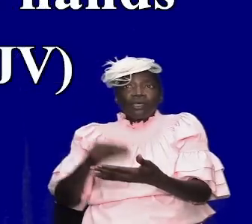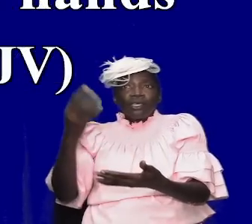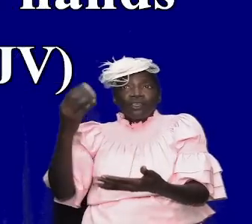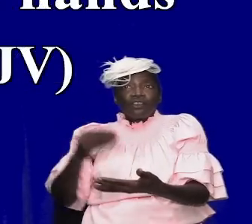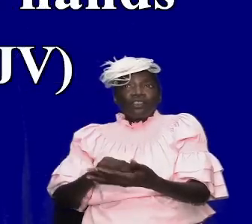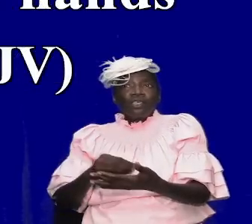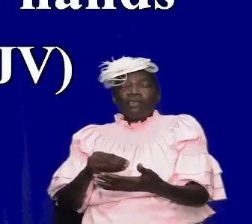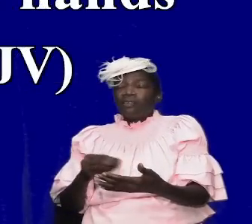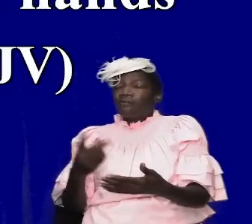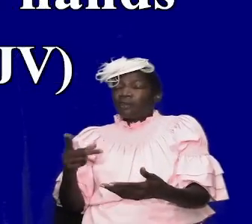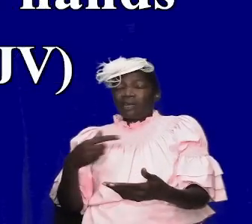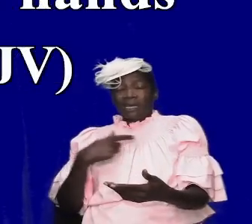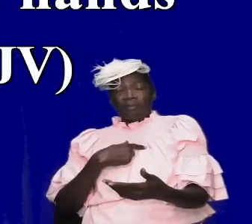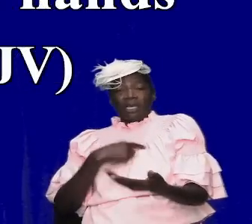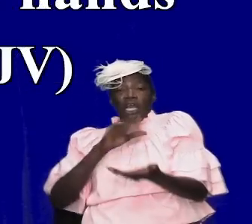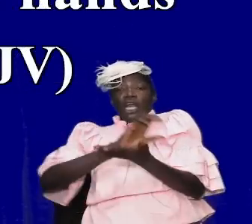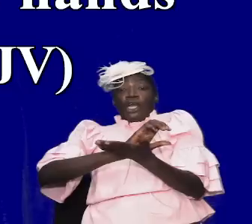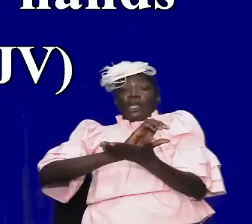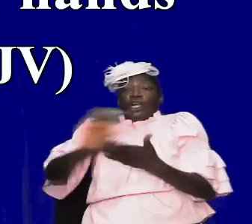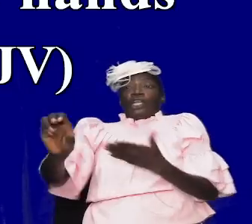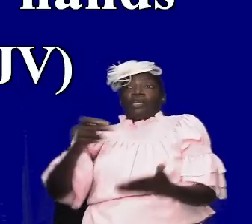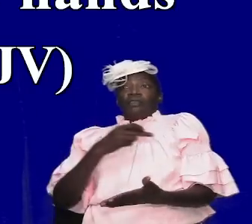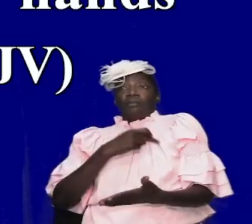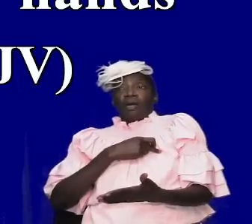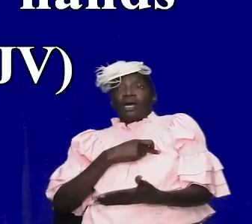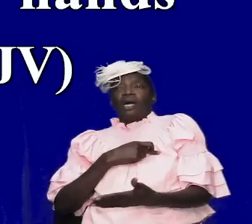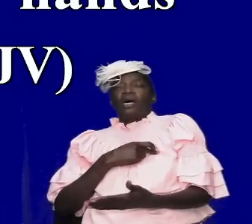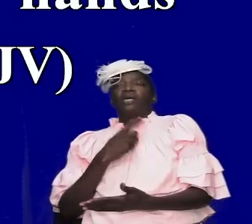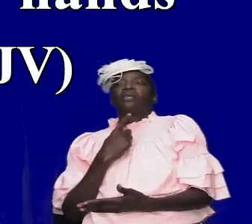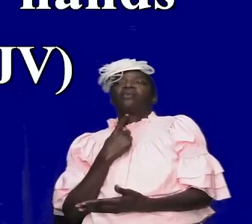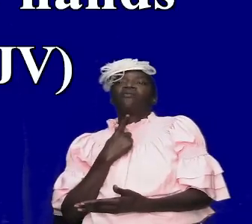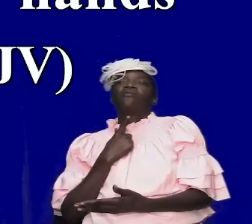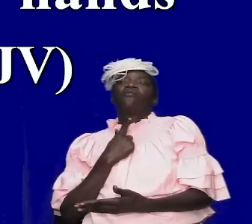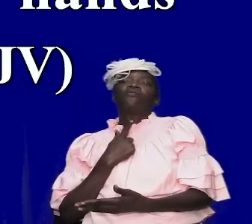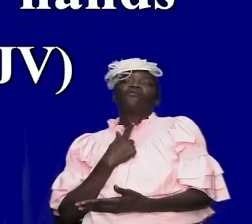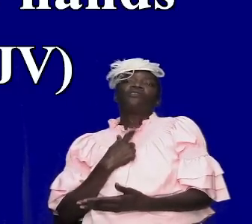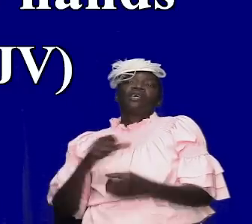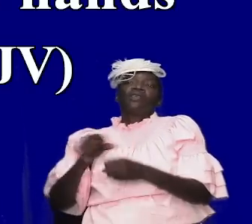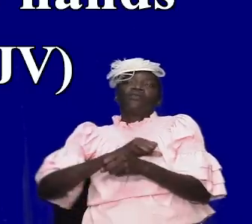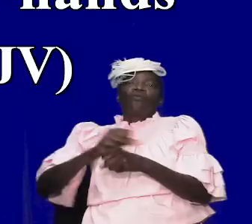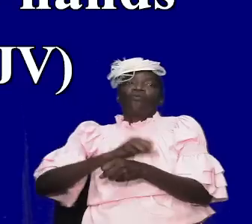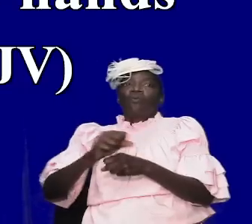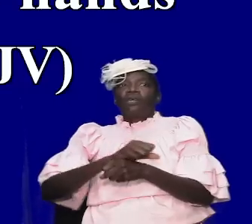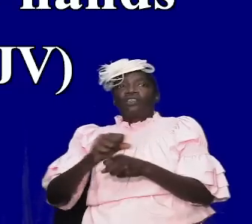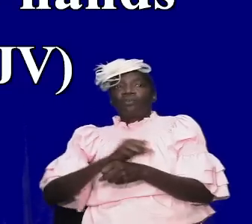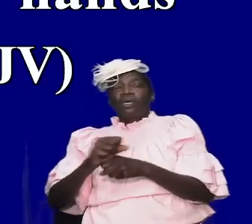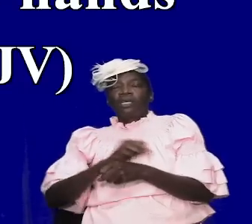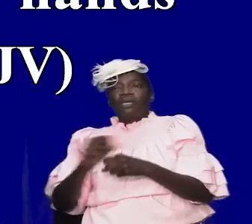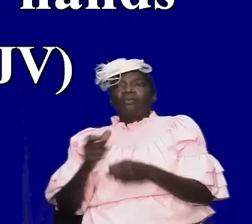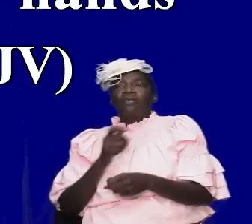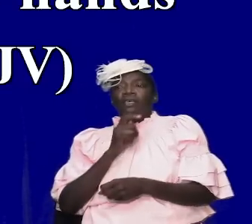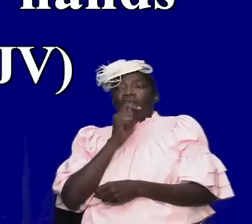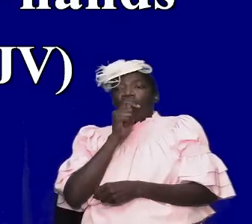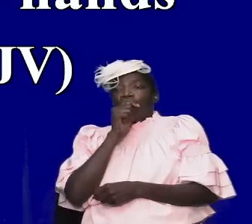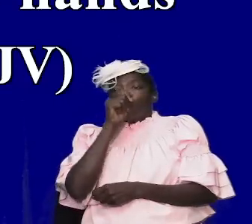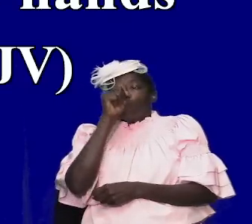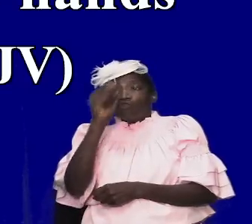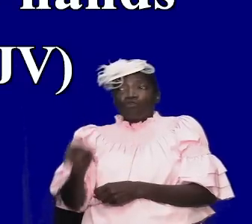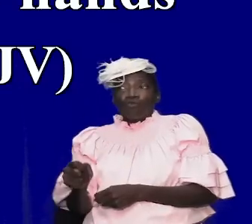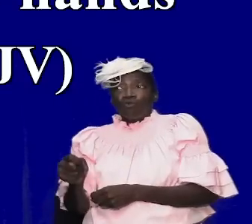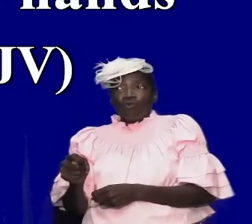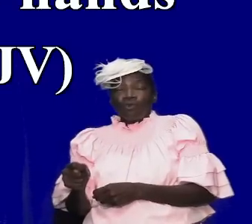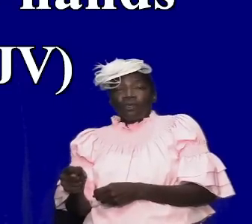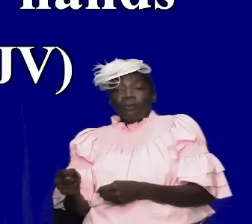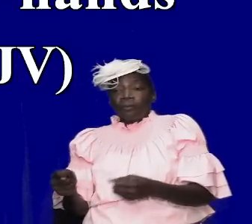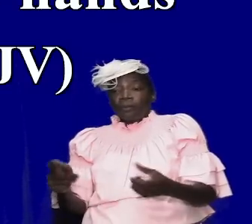i have cleansed my heart in vain and wash my hands in innocence in other words here it is